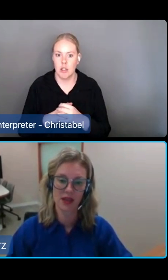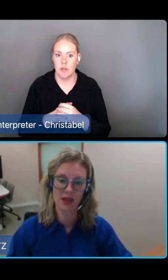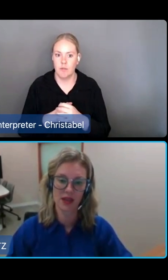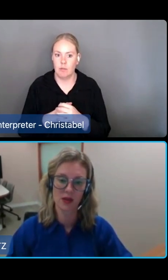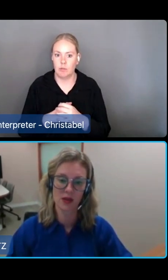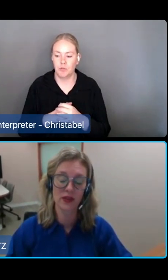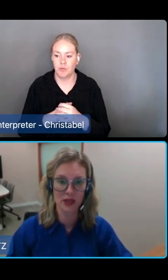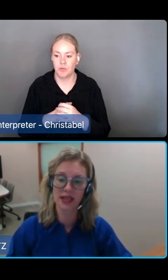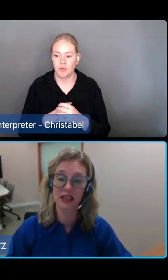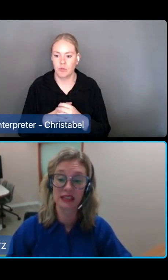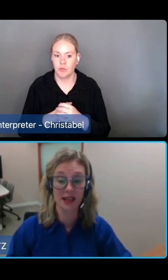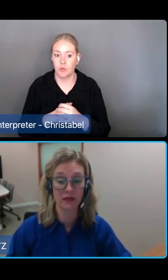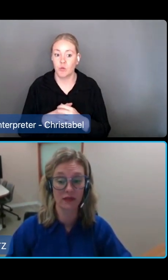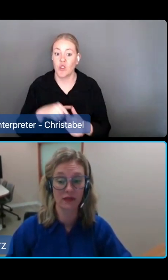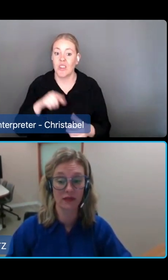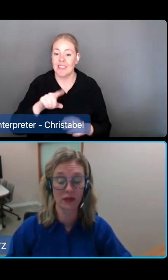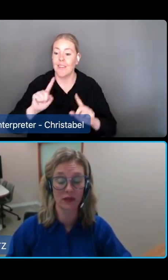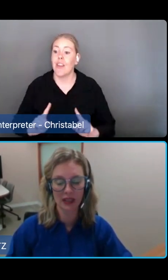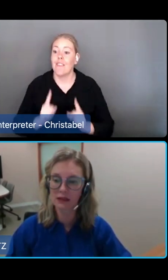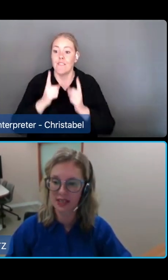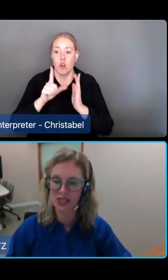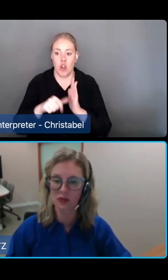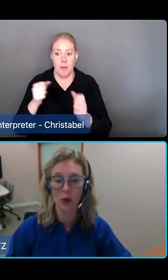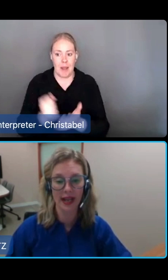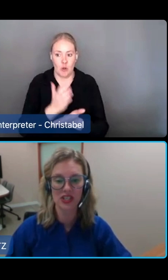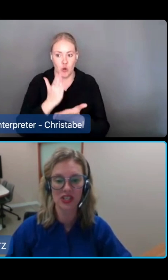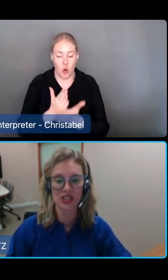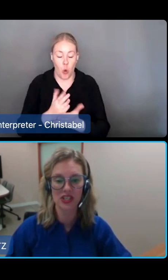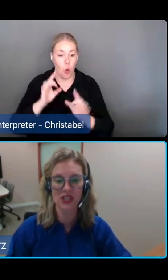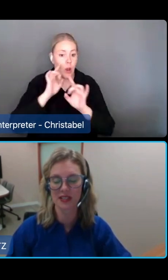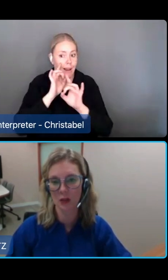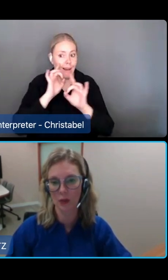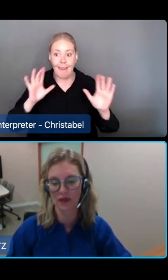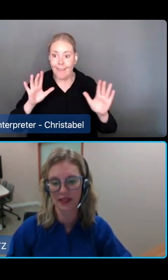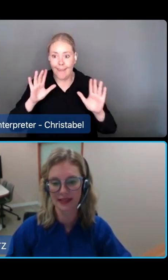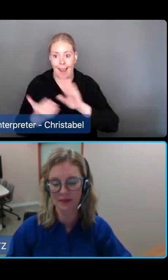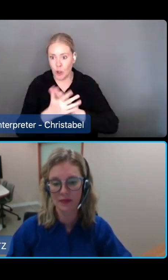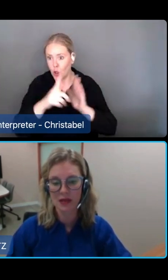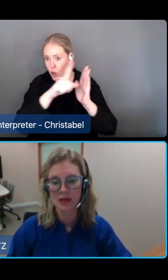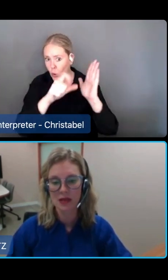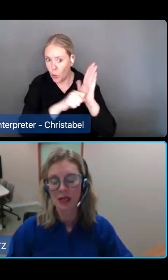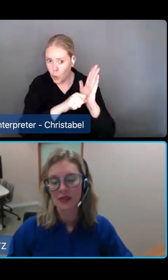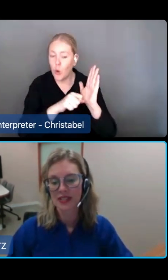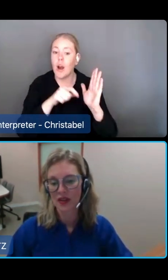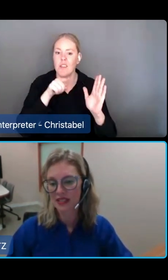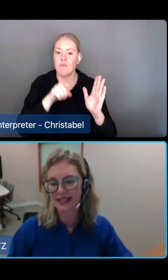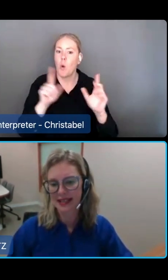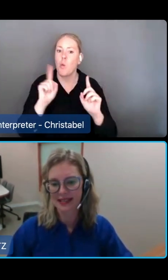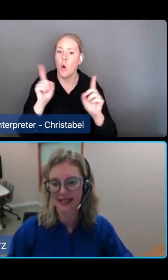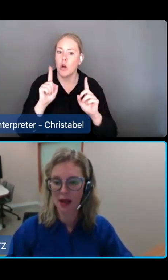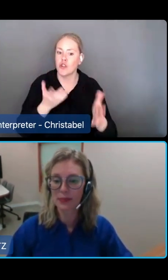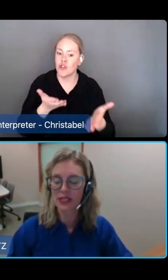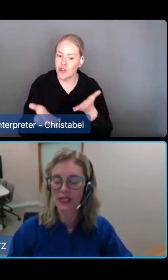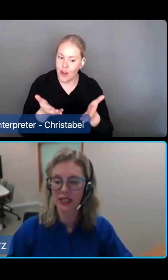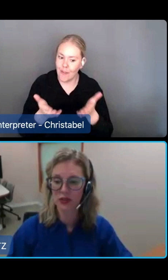It will, for the first time, make it clear to everyone in legislation what age care services the Commonwealth funds. The service list